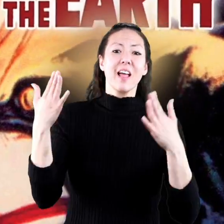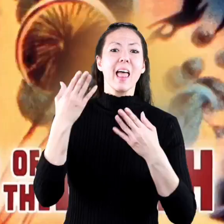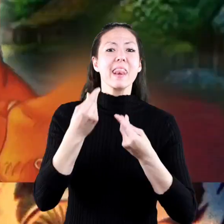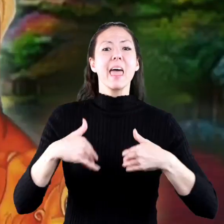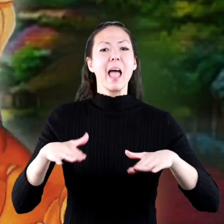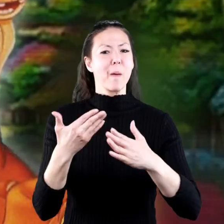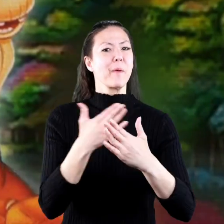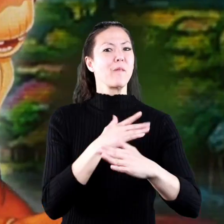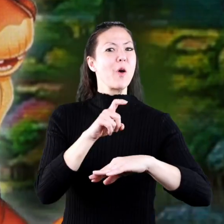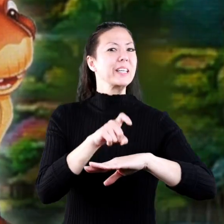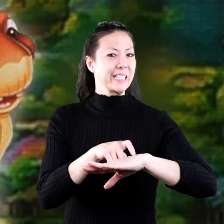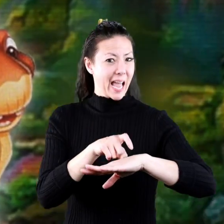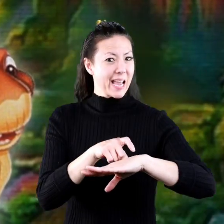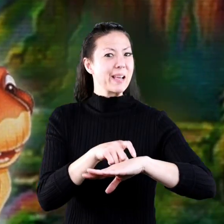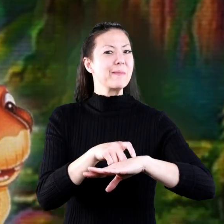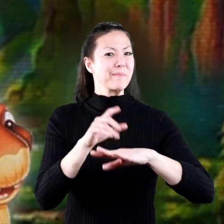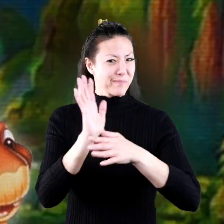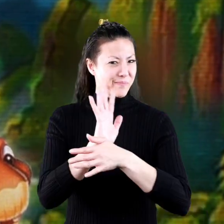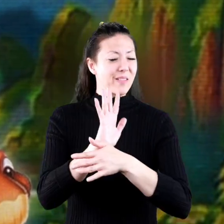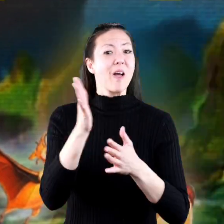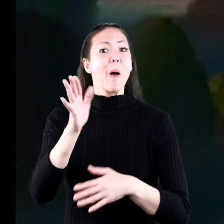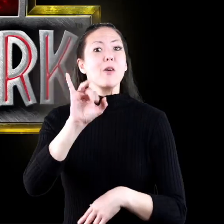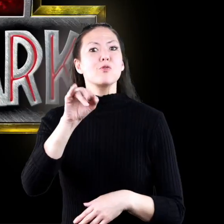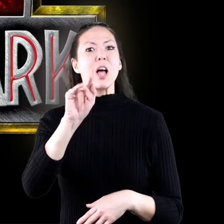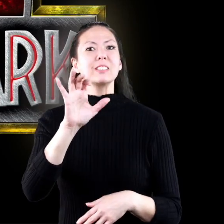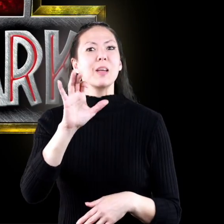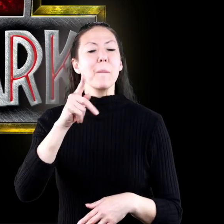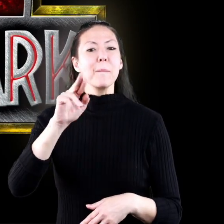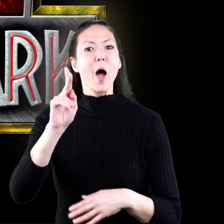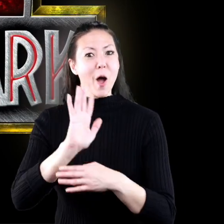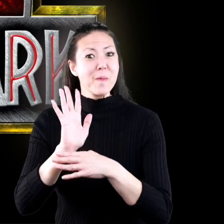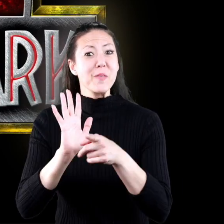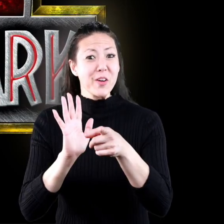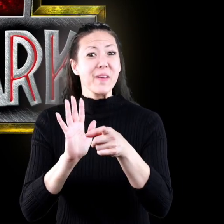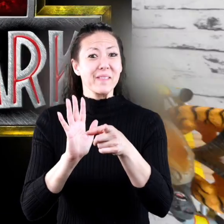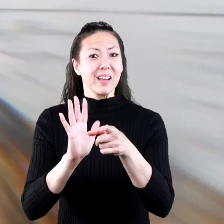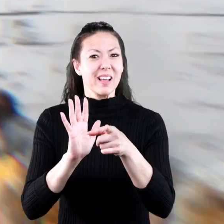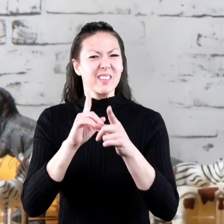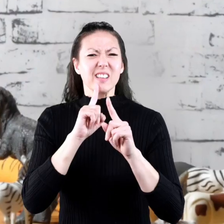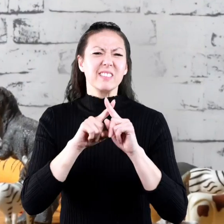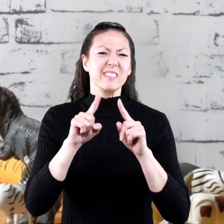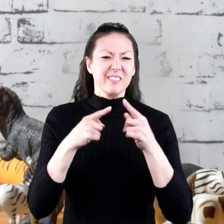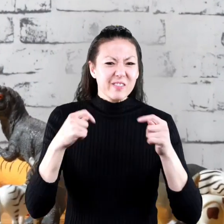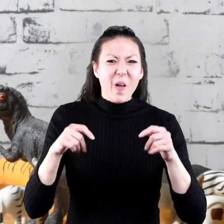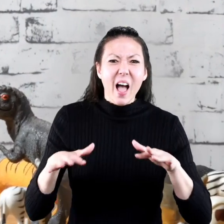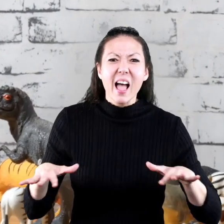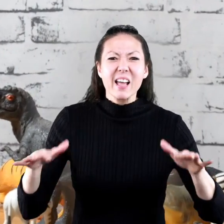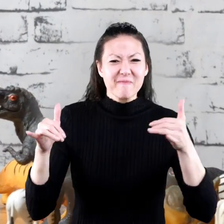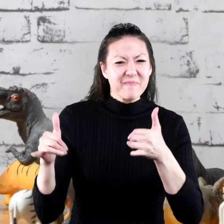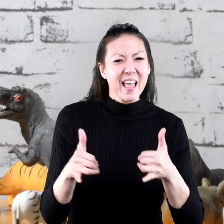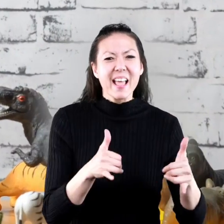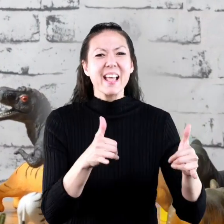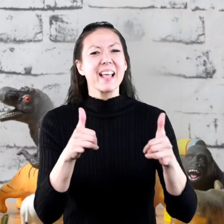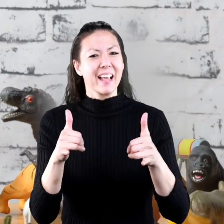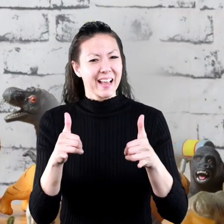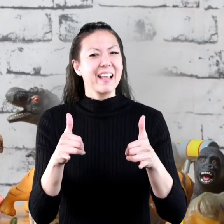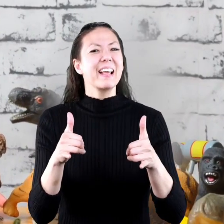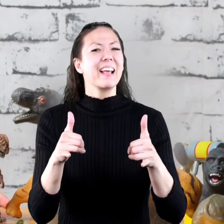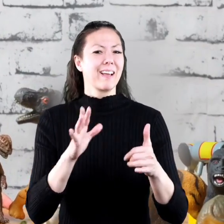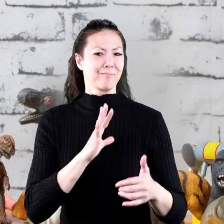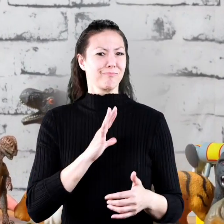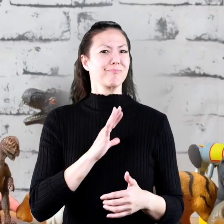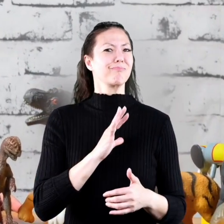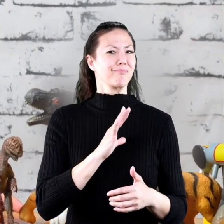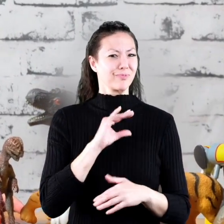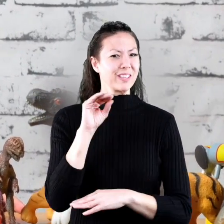the earth and the land before time and jurassic park and of course there are the toys